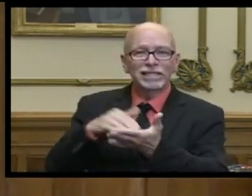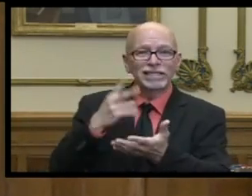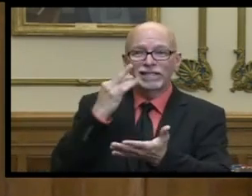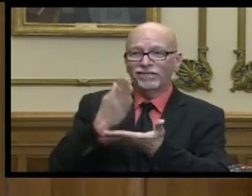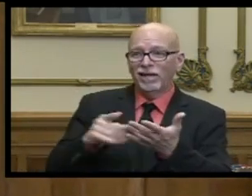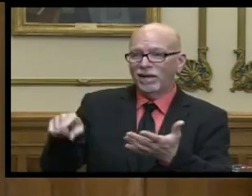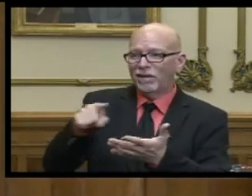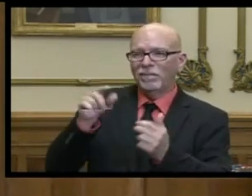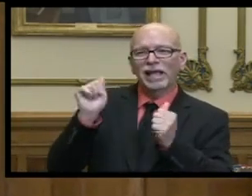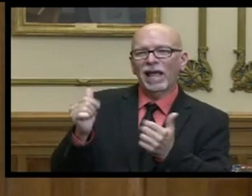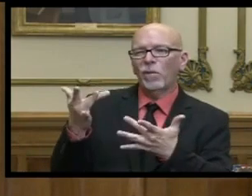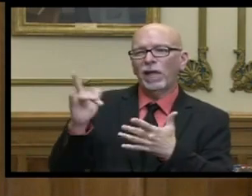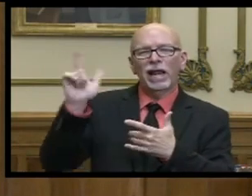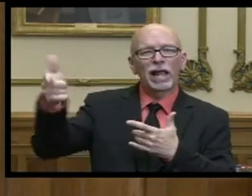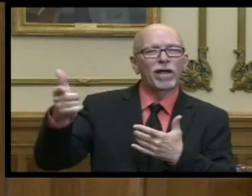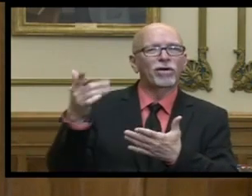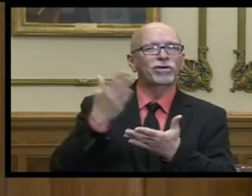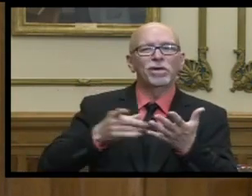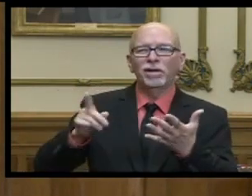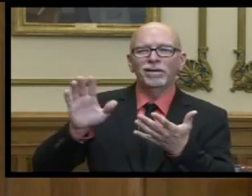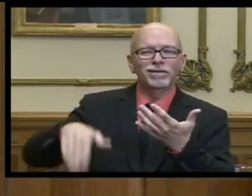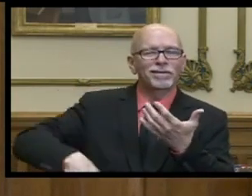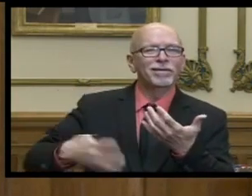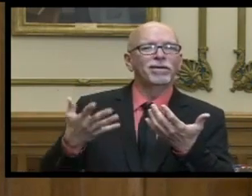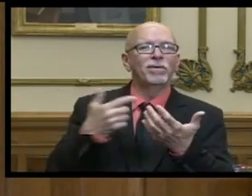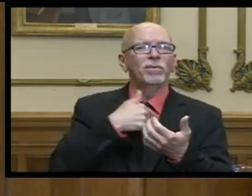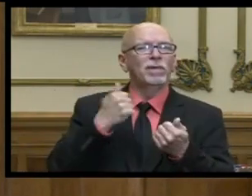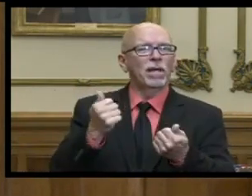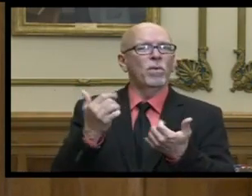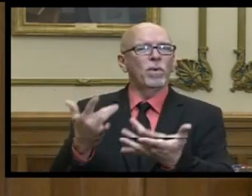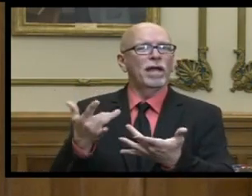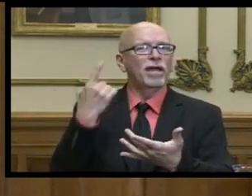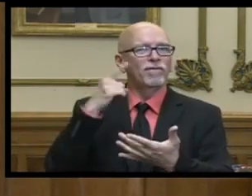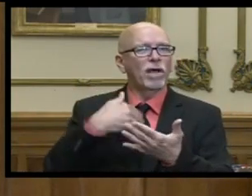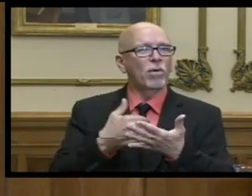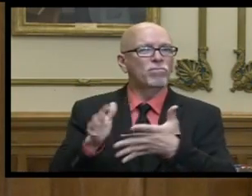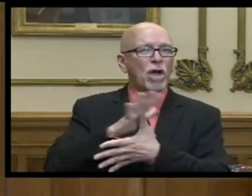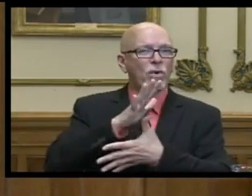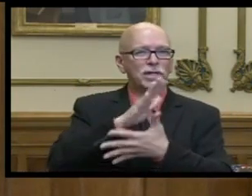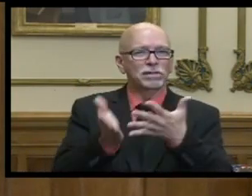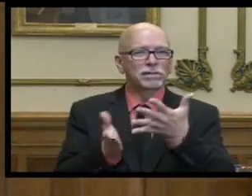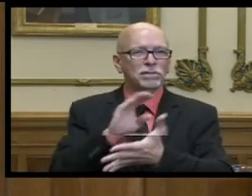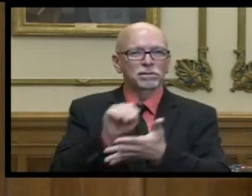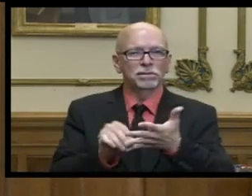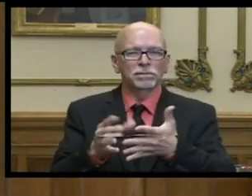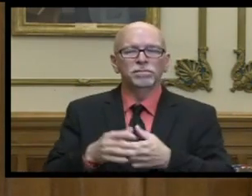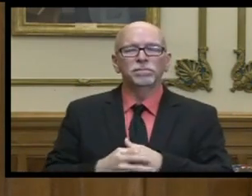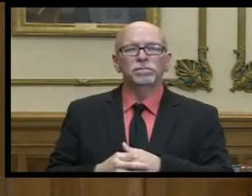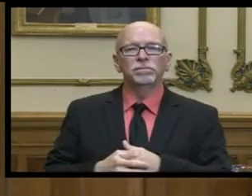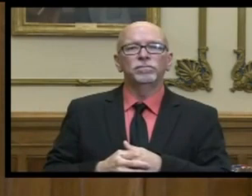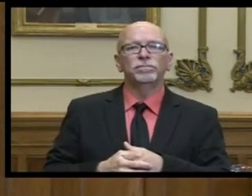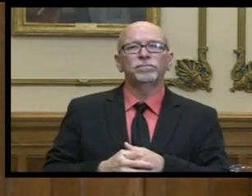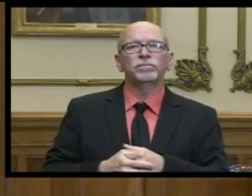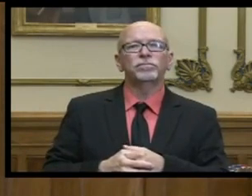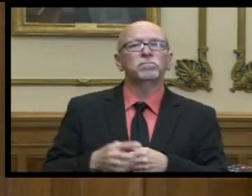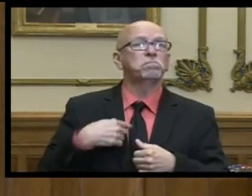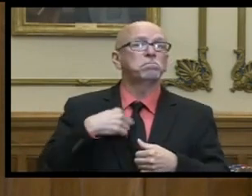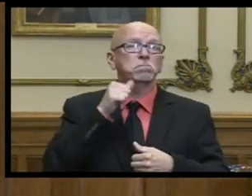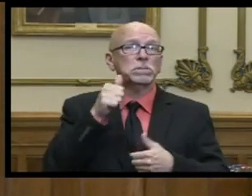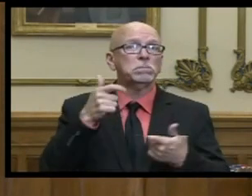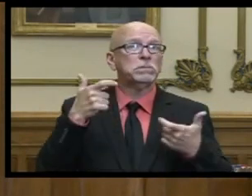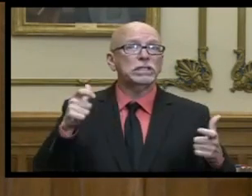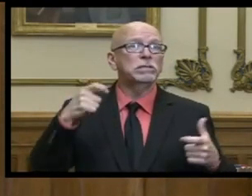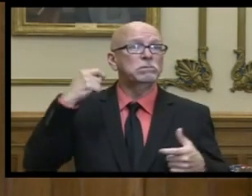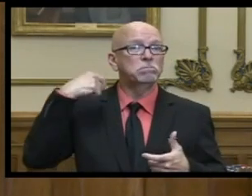if there's things that you'll fall through uh as far as the the priorities there um i'm not a big fan